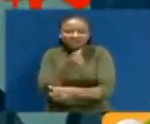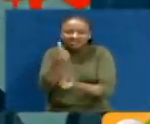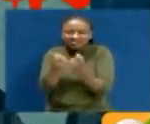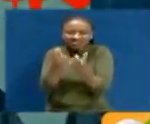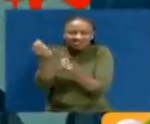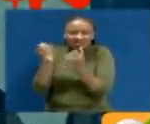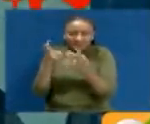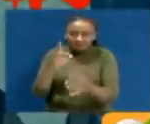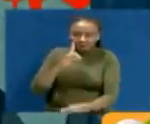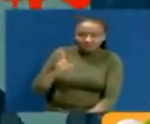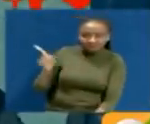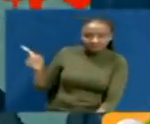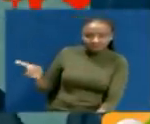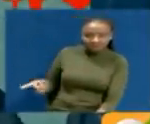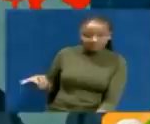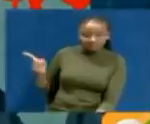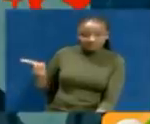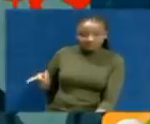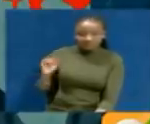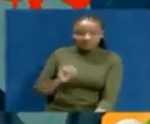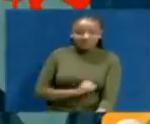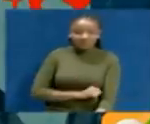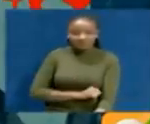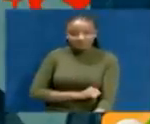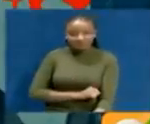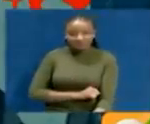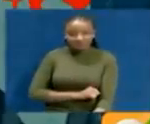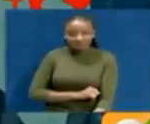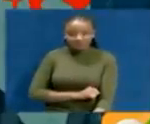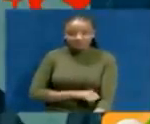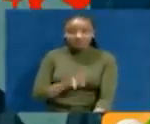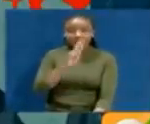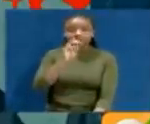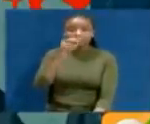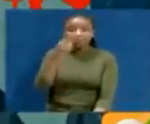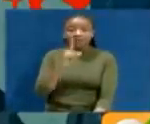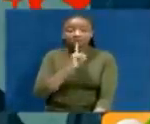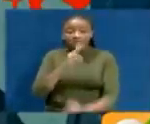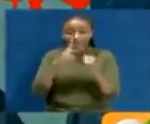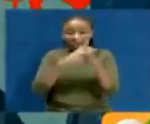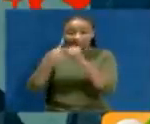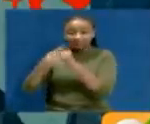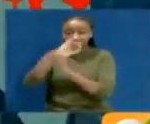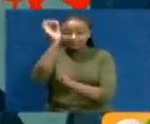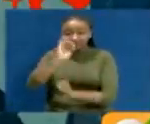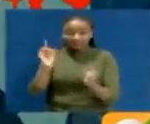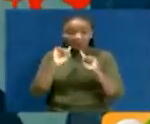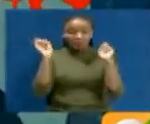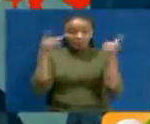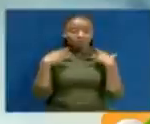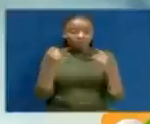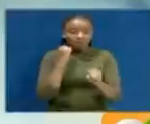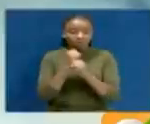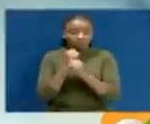Lamu and Marsabit recording below 1,000 persons vaccinated. According to the Ministry of Health, 77 percent of all health